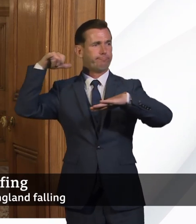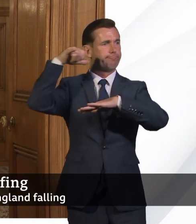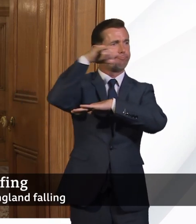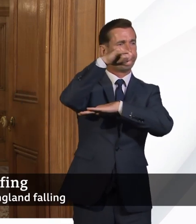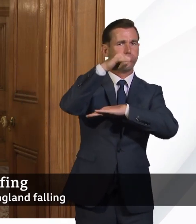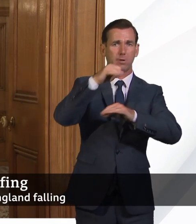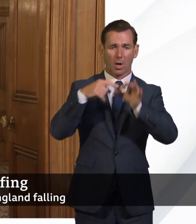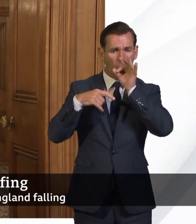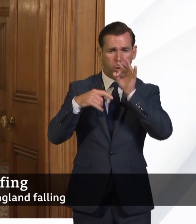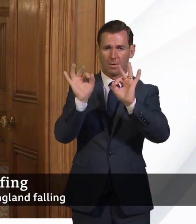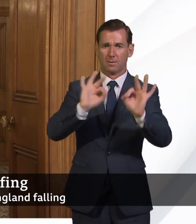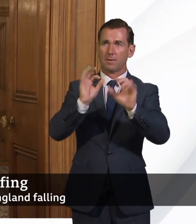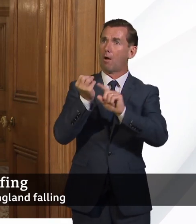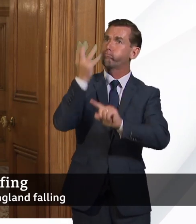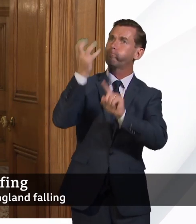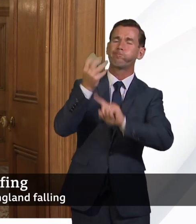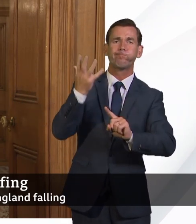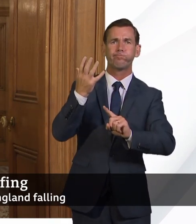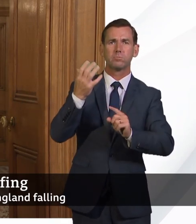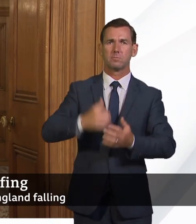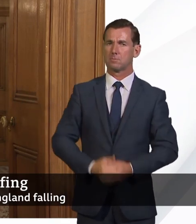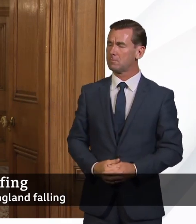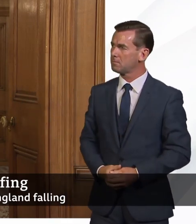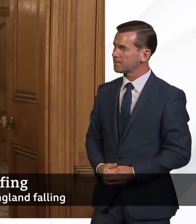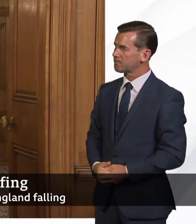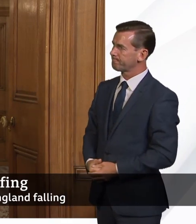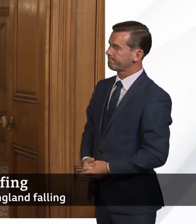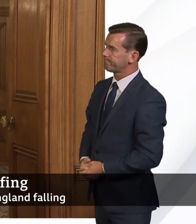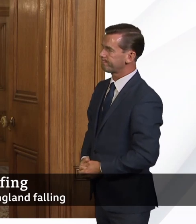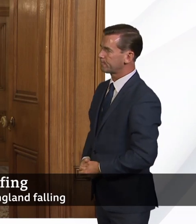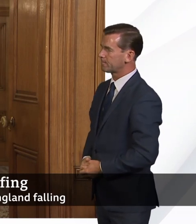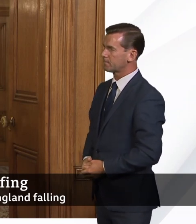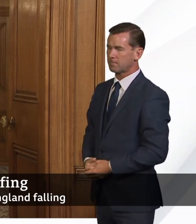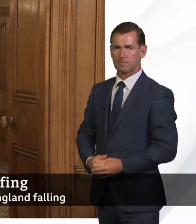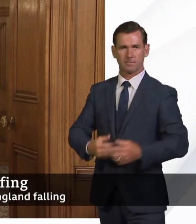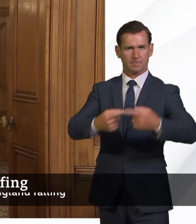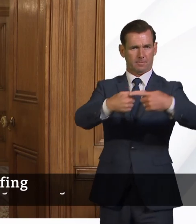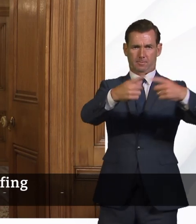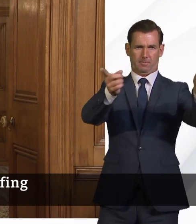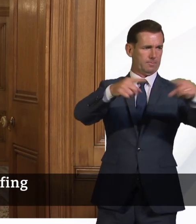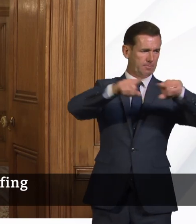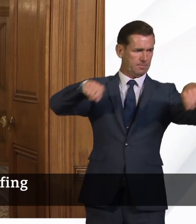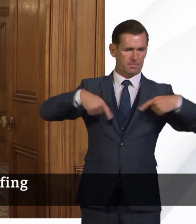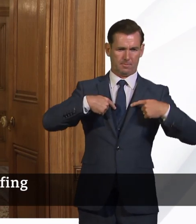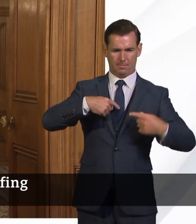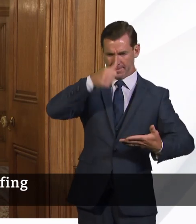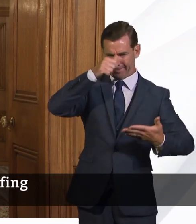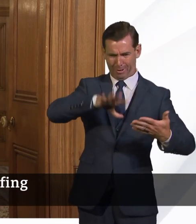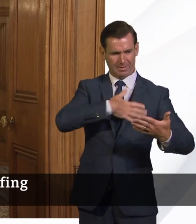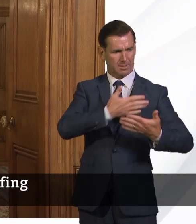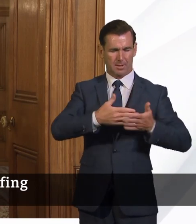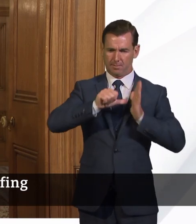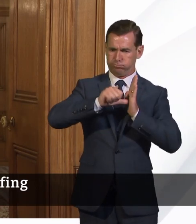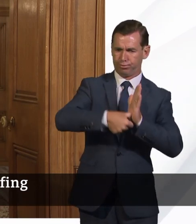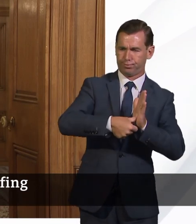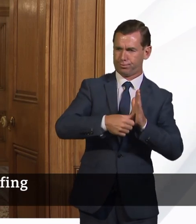The shared experience of fighting coronavirus has changed us in many different ways. Although it's